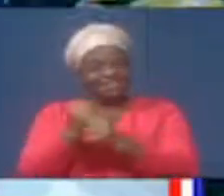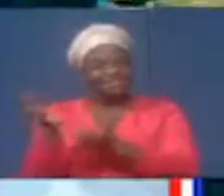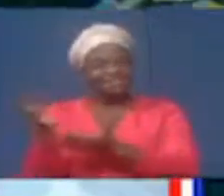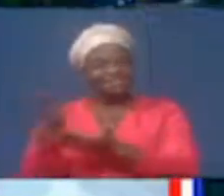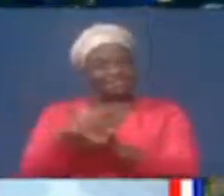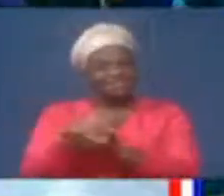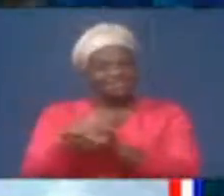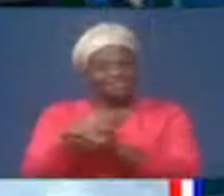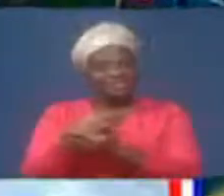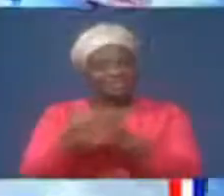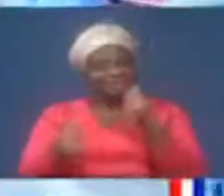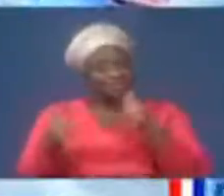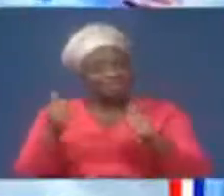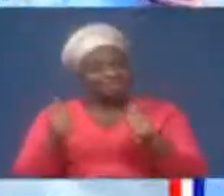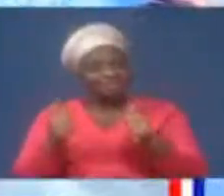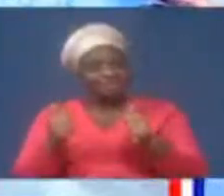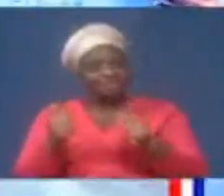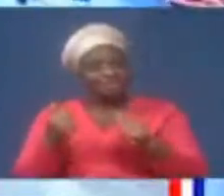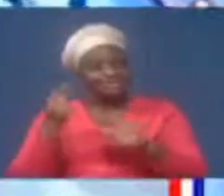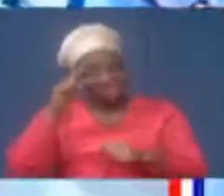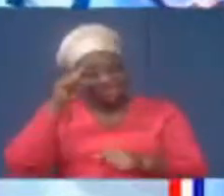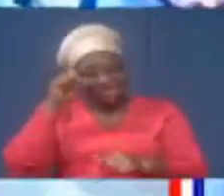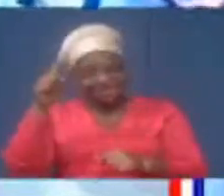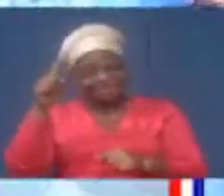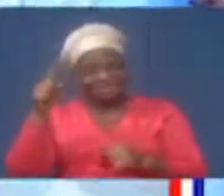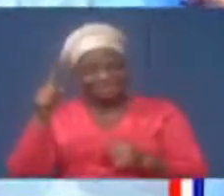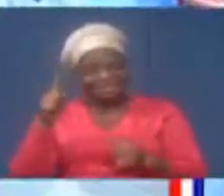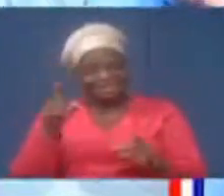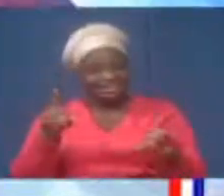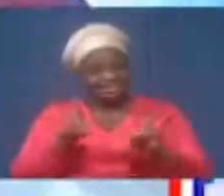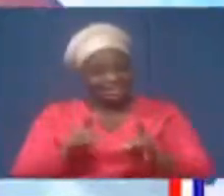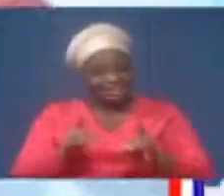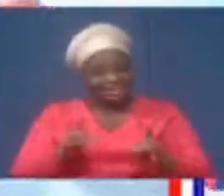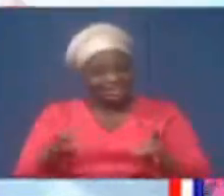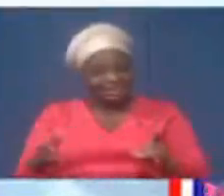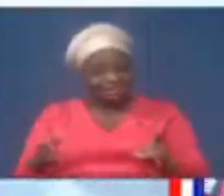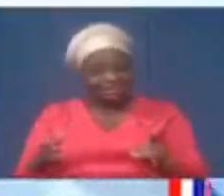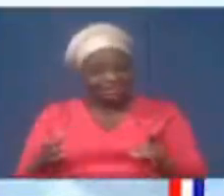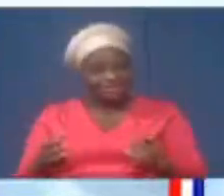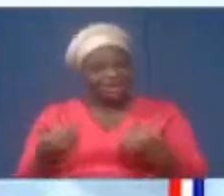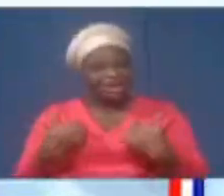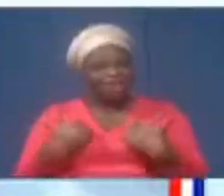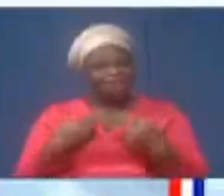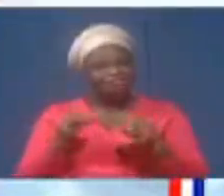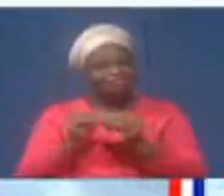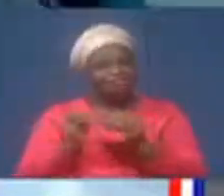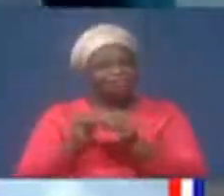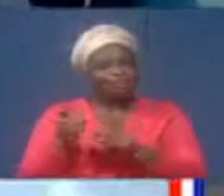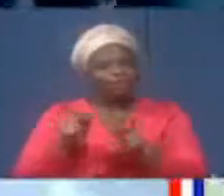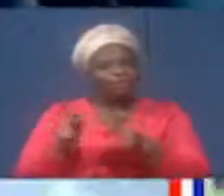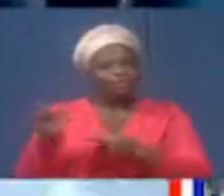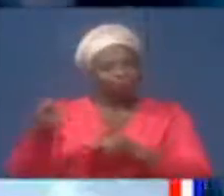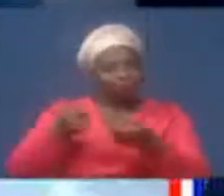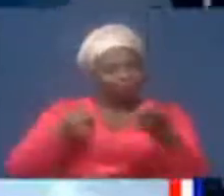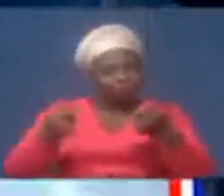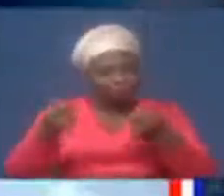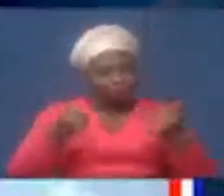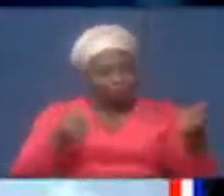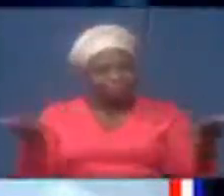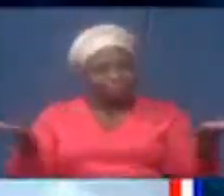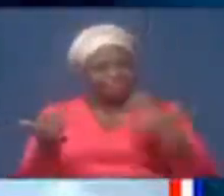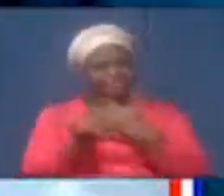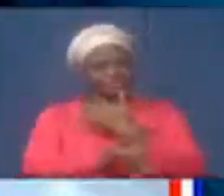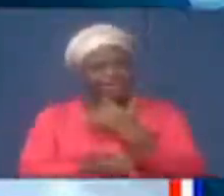It was internationally shouted and drew a lot of visitors into the country.